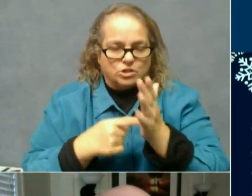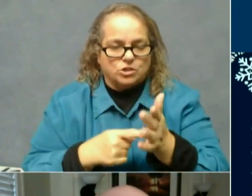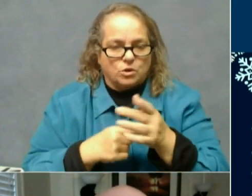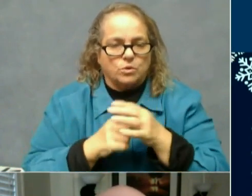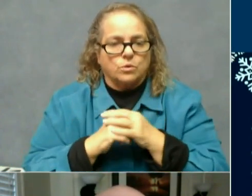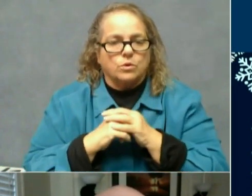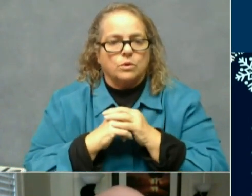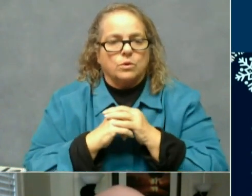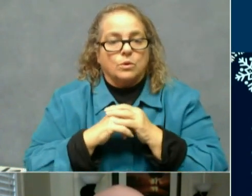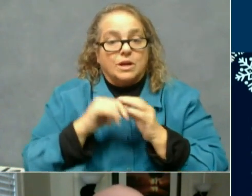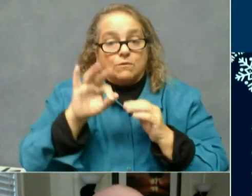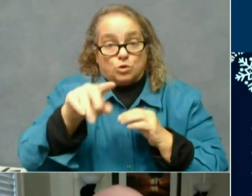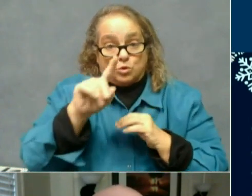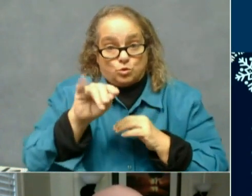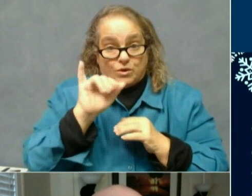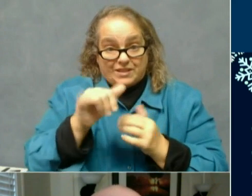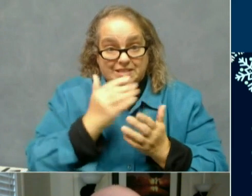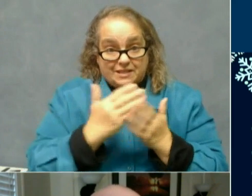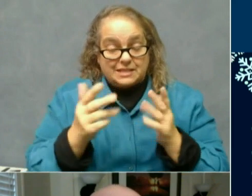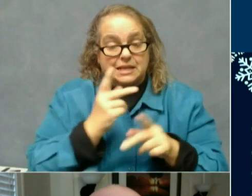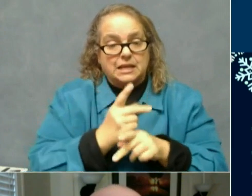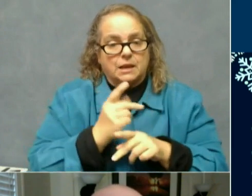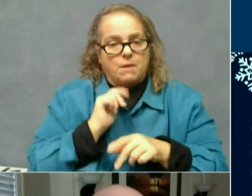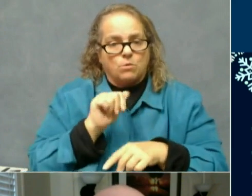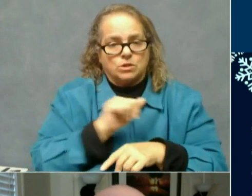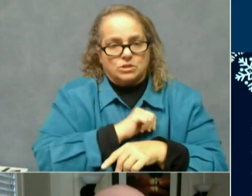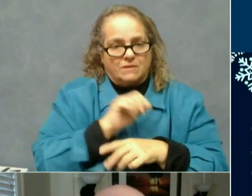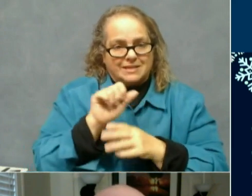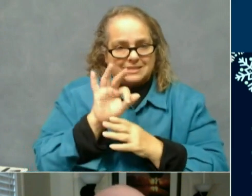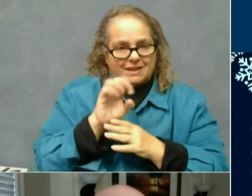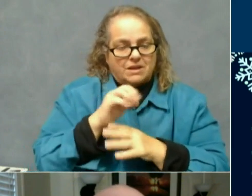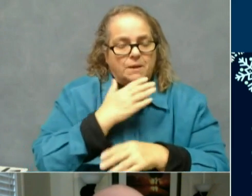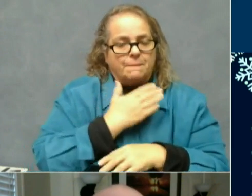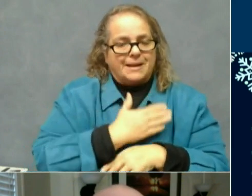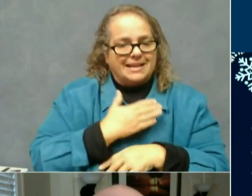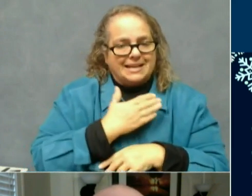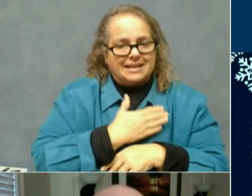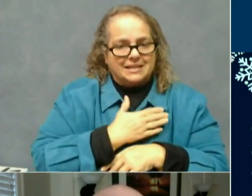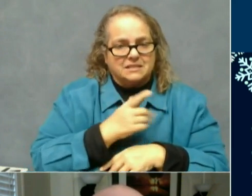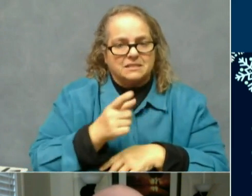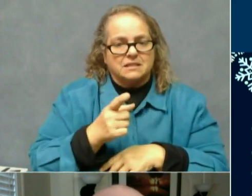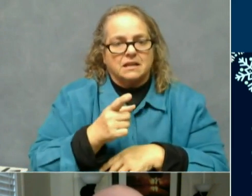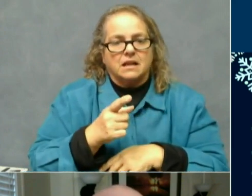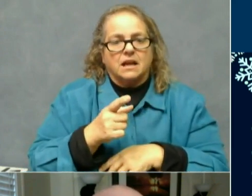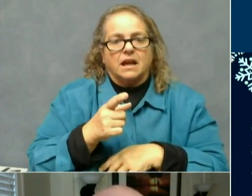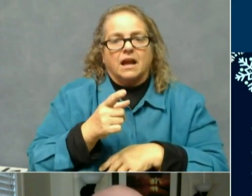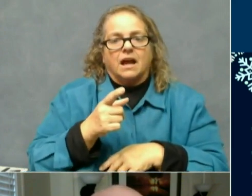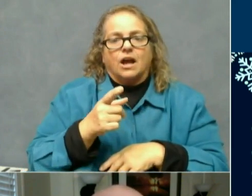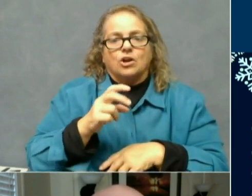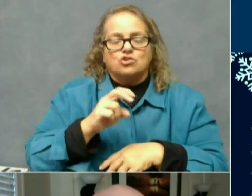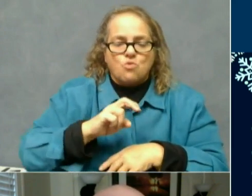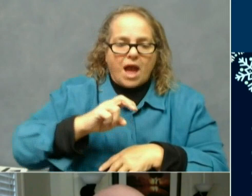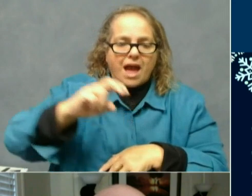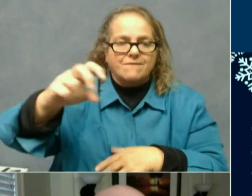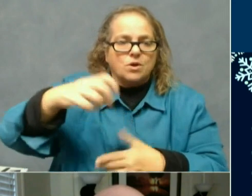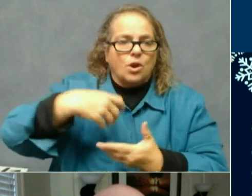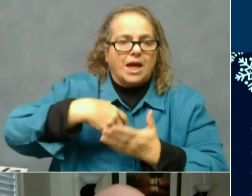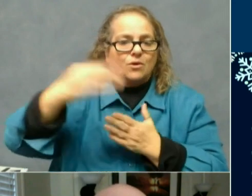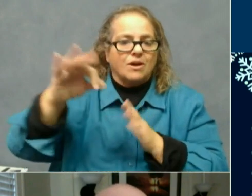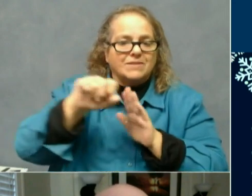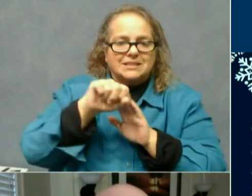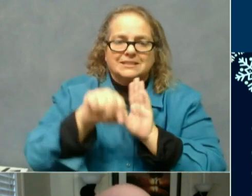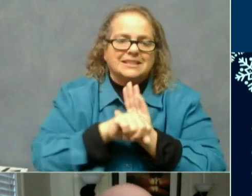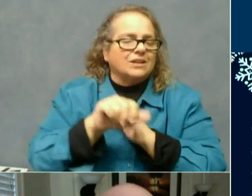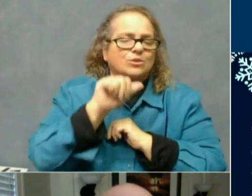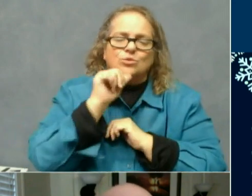keep ourselves safe. And please avoid leisure travel out of the state. Just don't do it. You